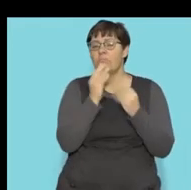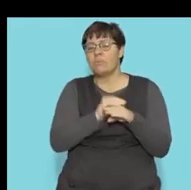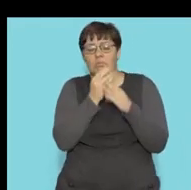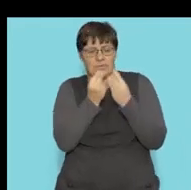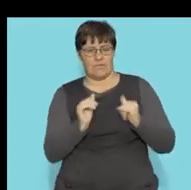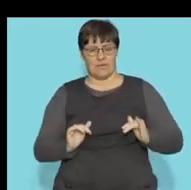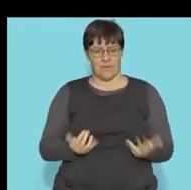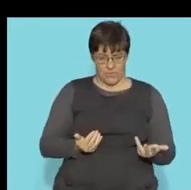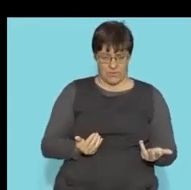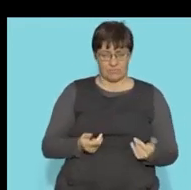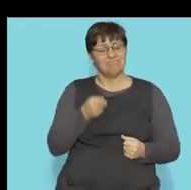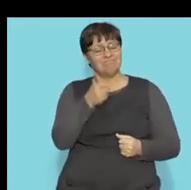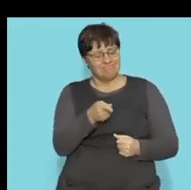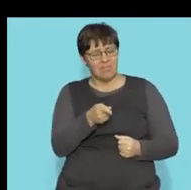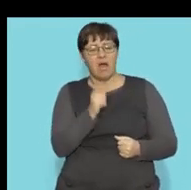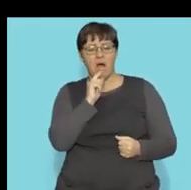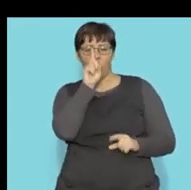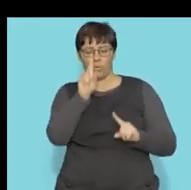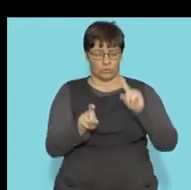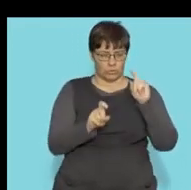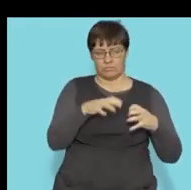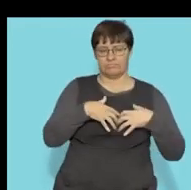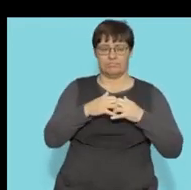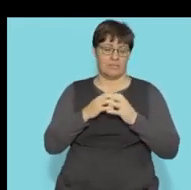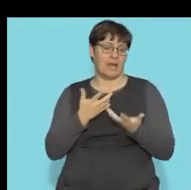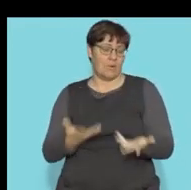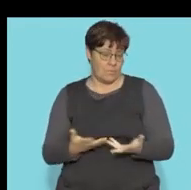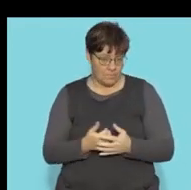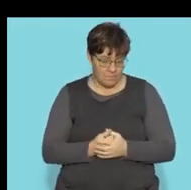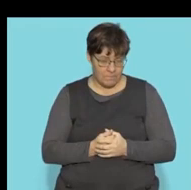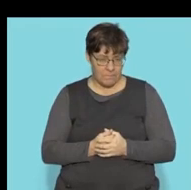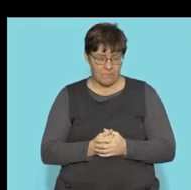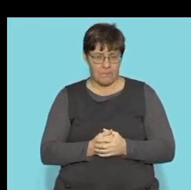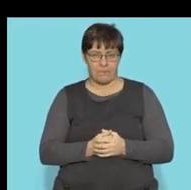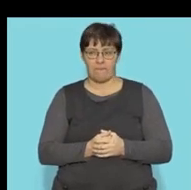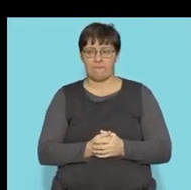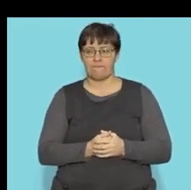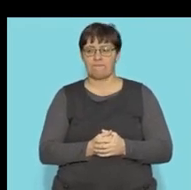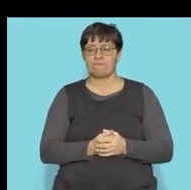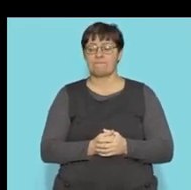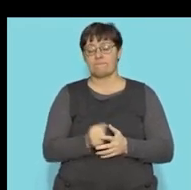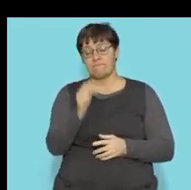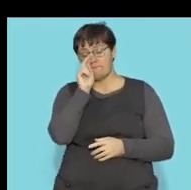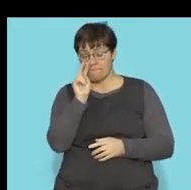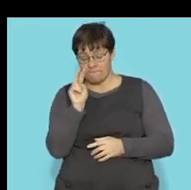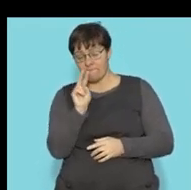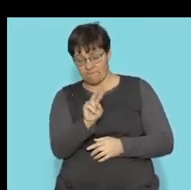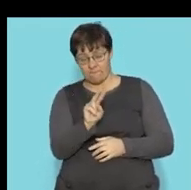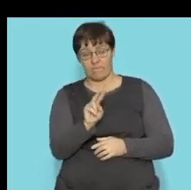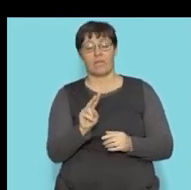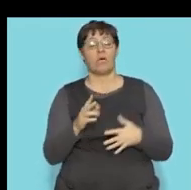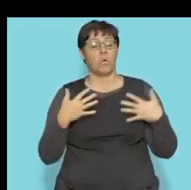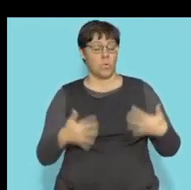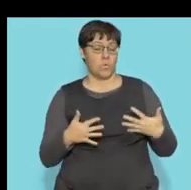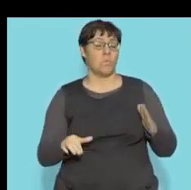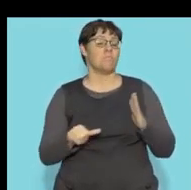my problem are involved in how my question is phrased. Also just want to say, please pay special attention